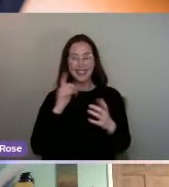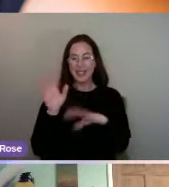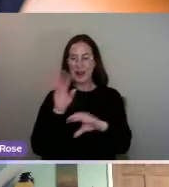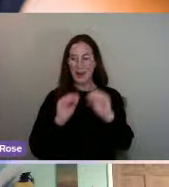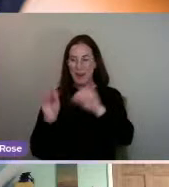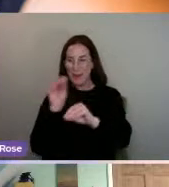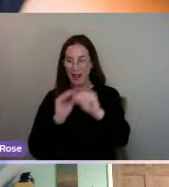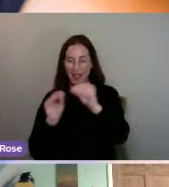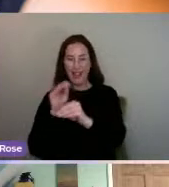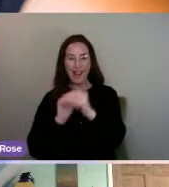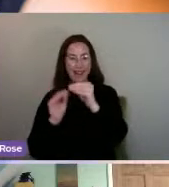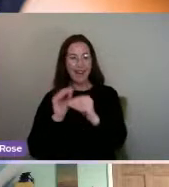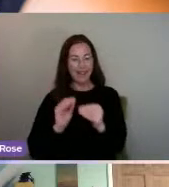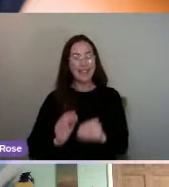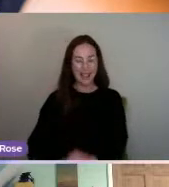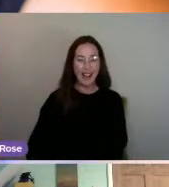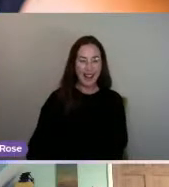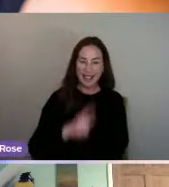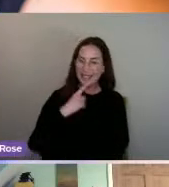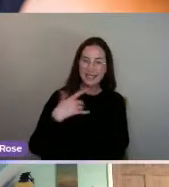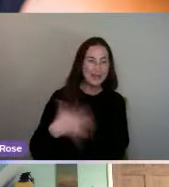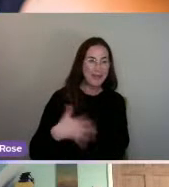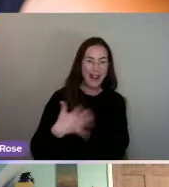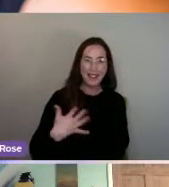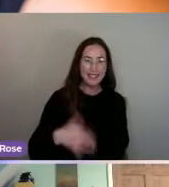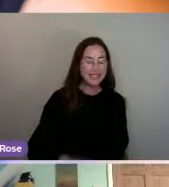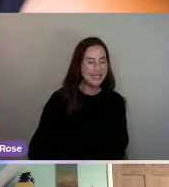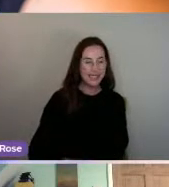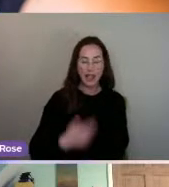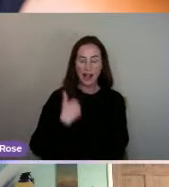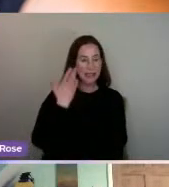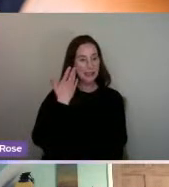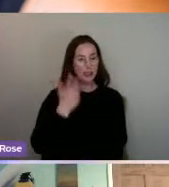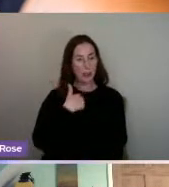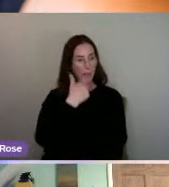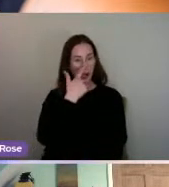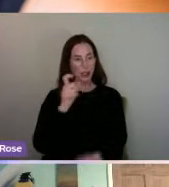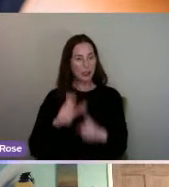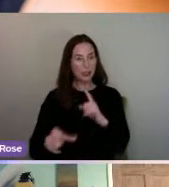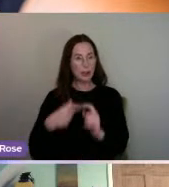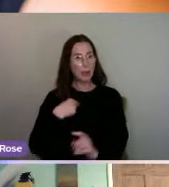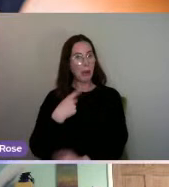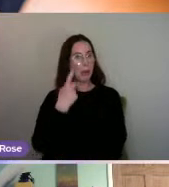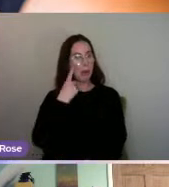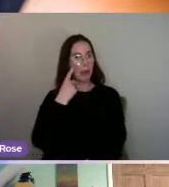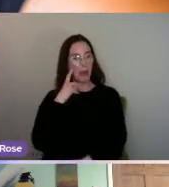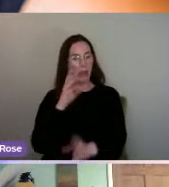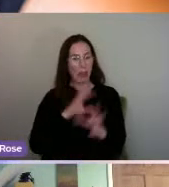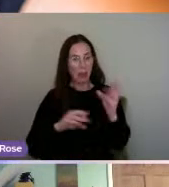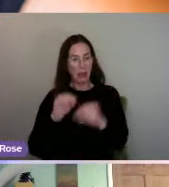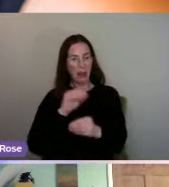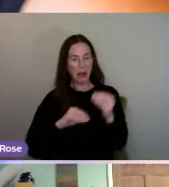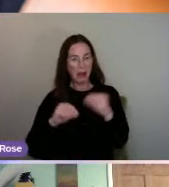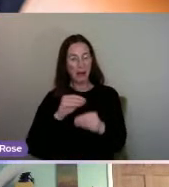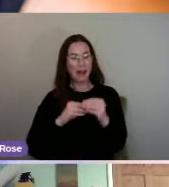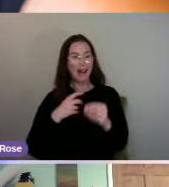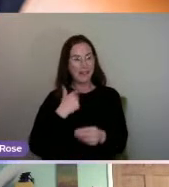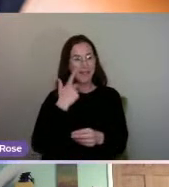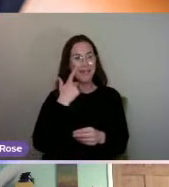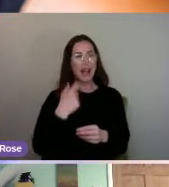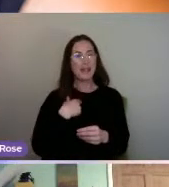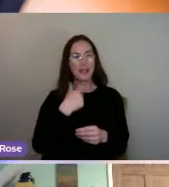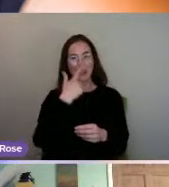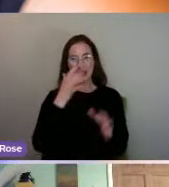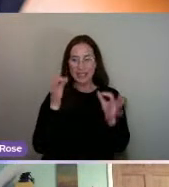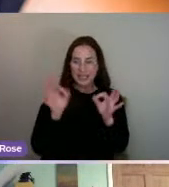those, yeah, it's amazing. I didn't know, it's the first time I've tried this, but I found I could get exactly